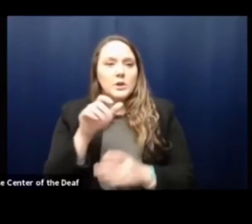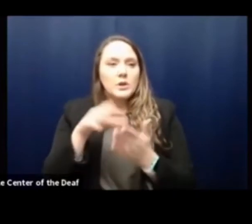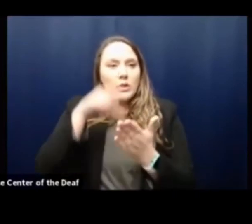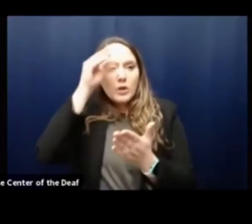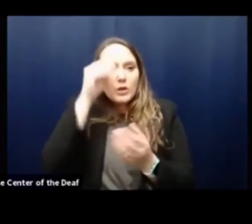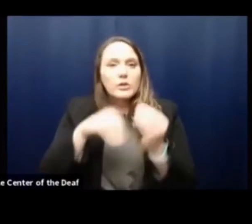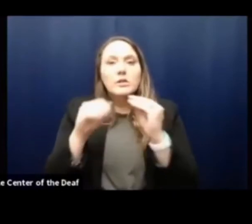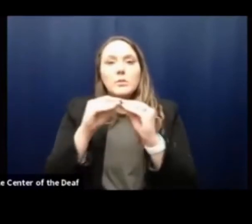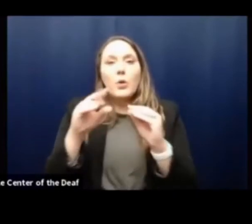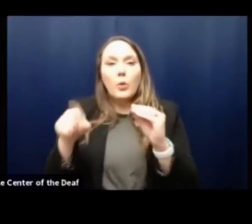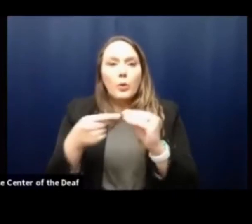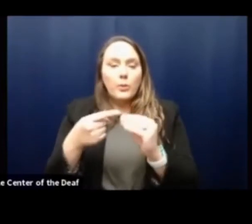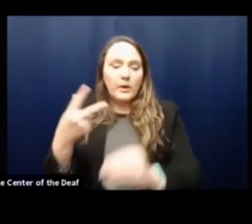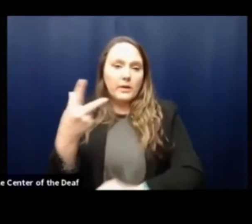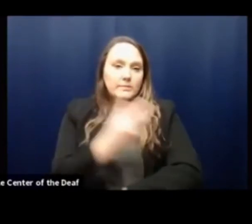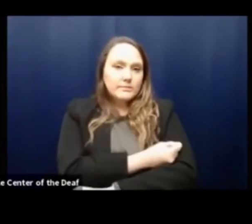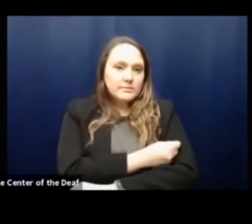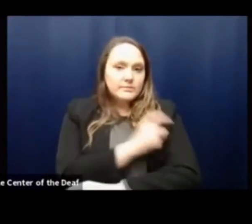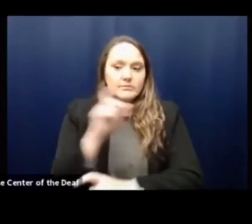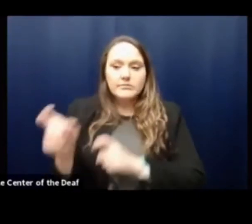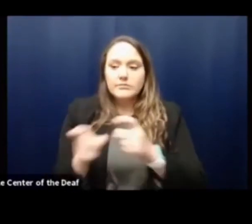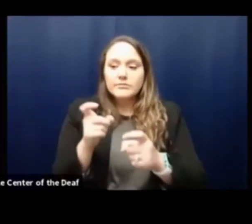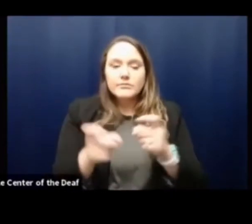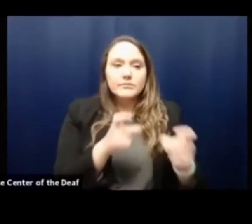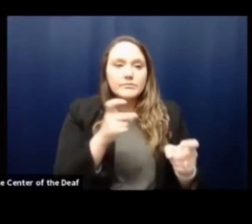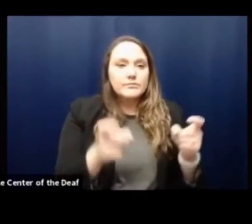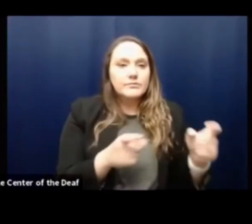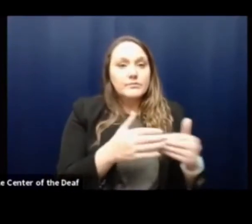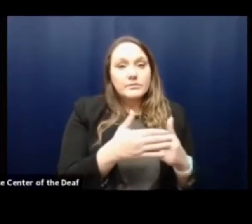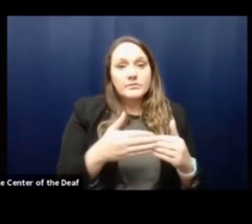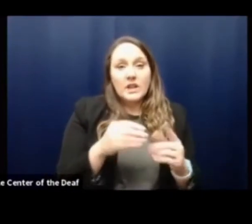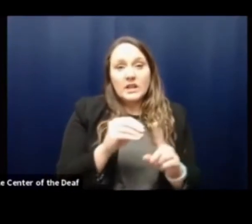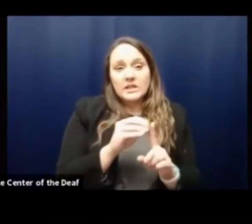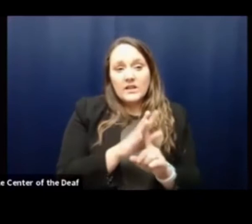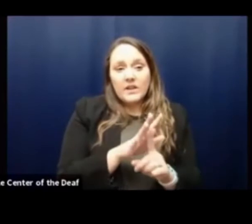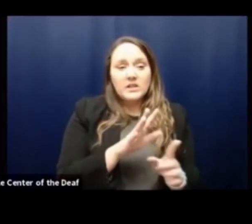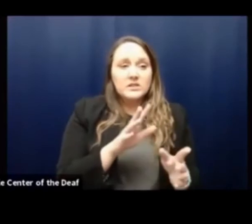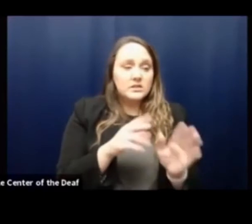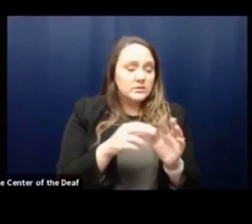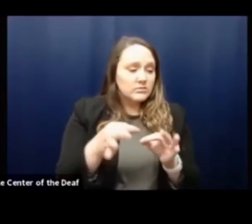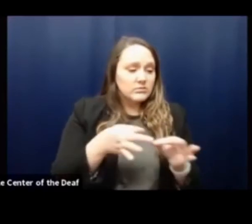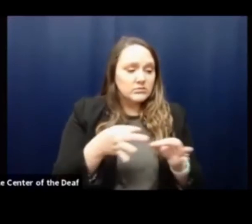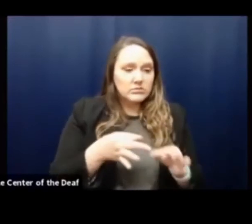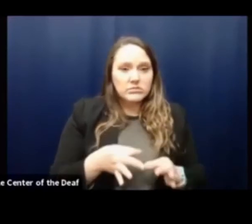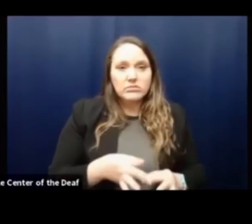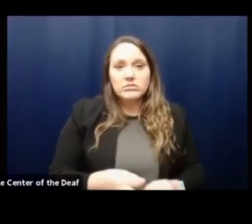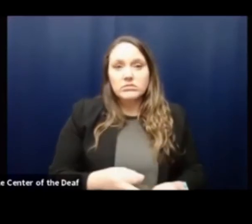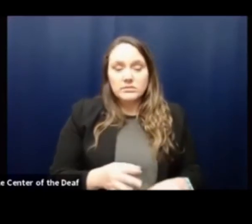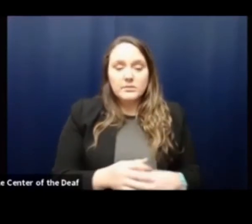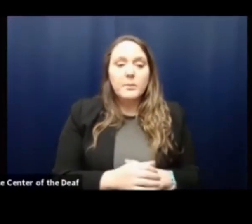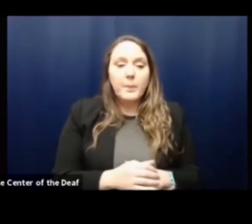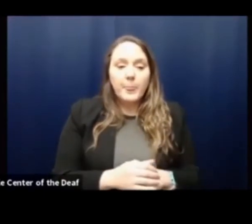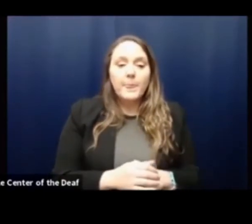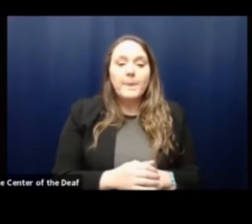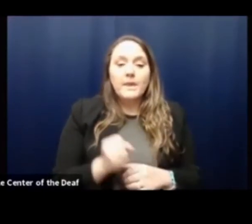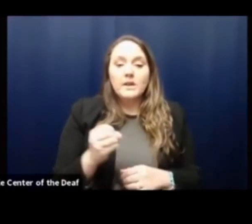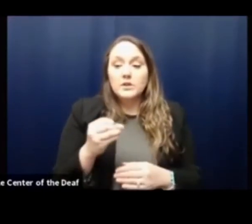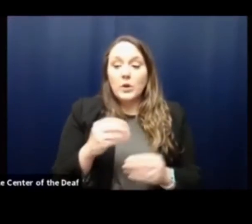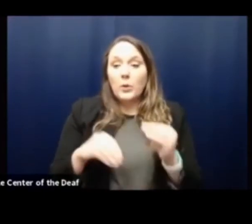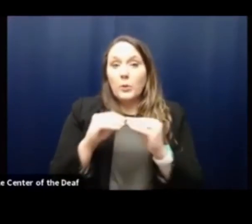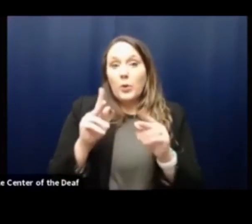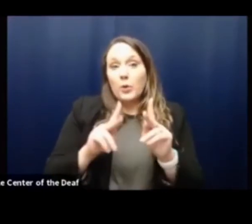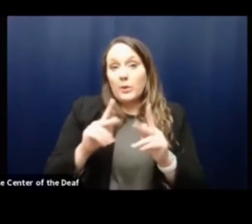vaccine has been circulated and the side effects have been well profiled and described. So